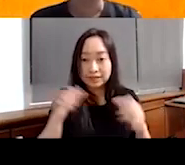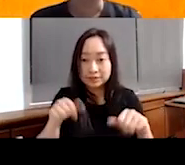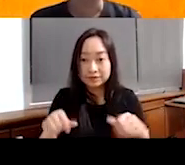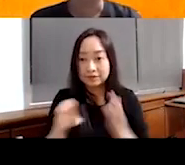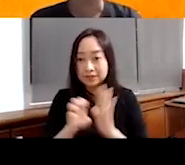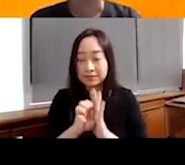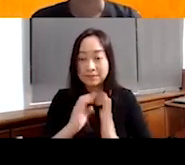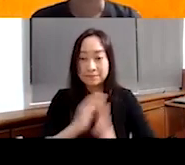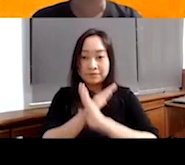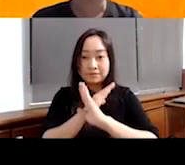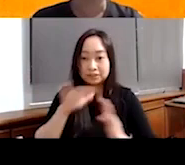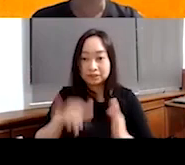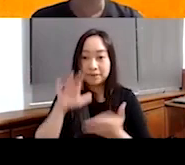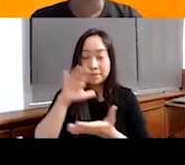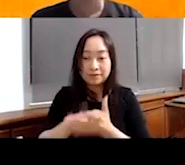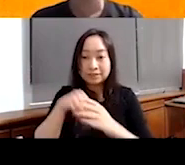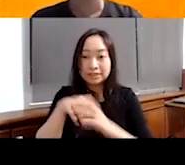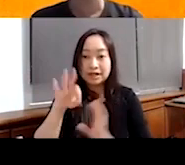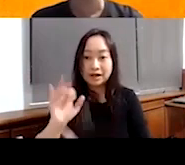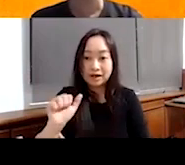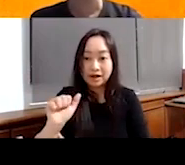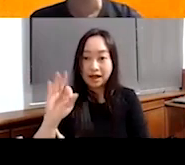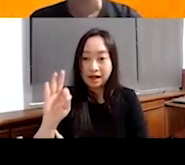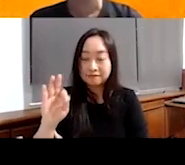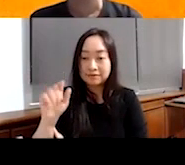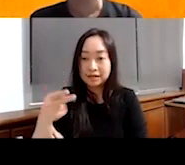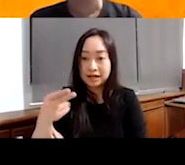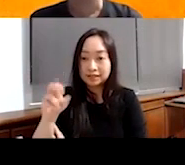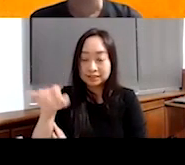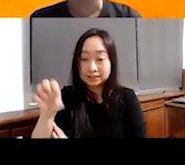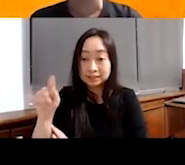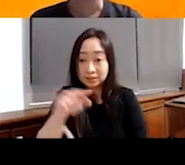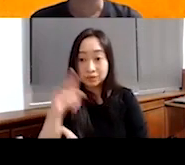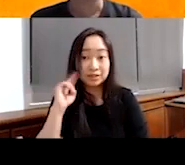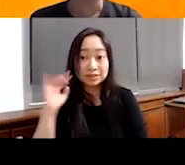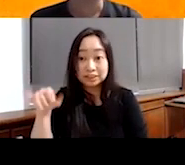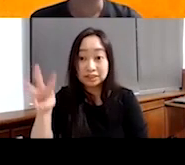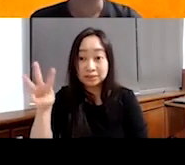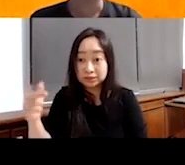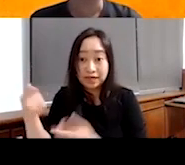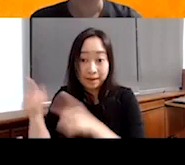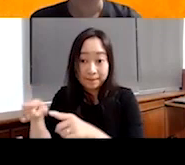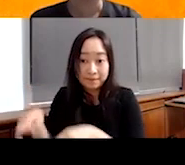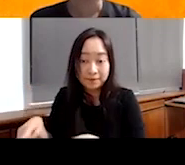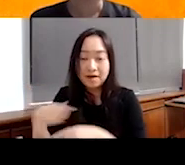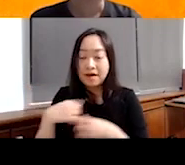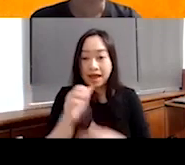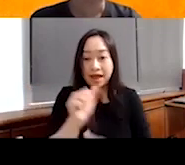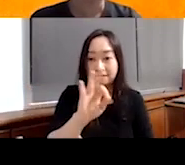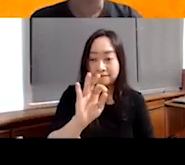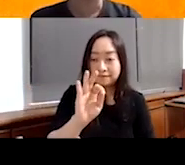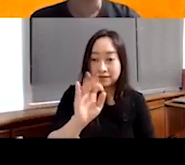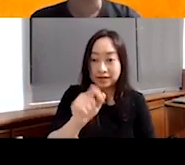example, prevent child marriage in Afghanistan. And you've heard about it happening in JWG area. It is very prevalent in Afghanistan, both